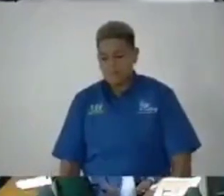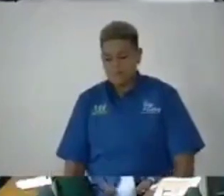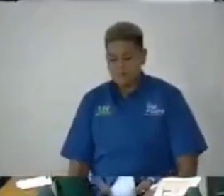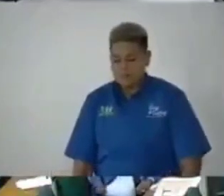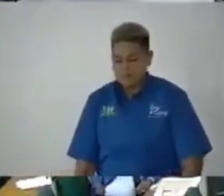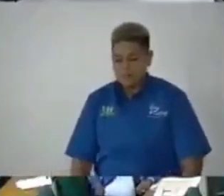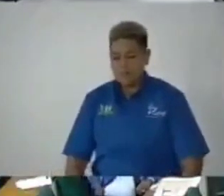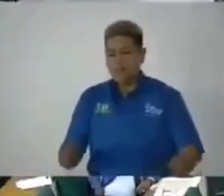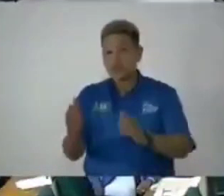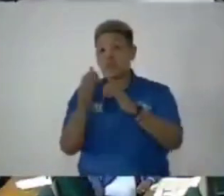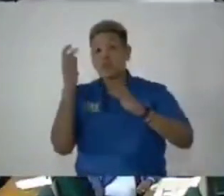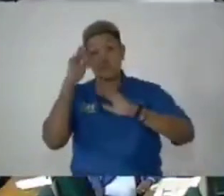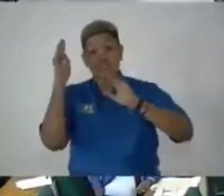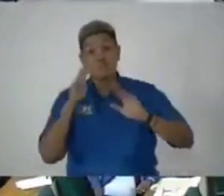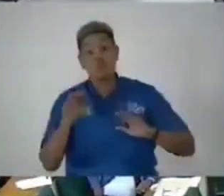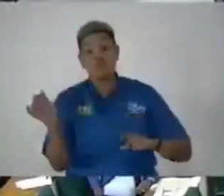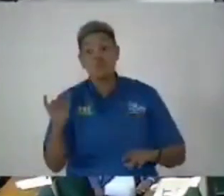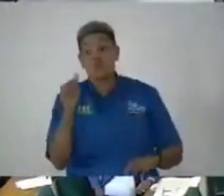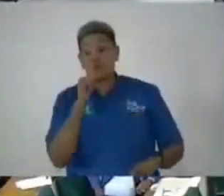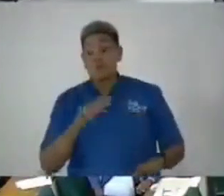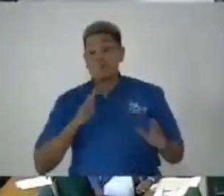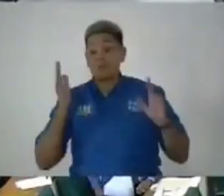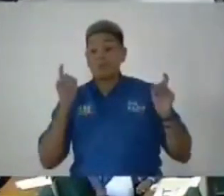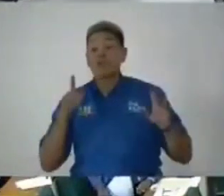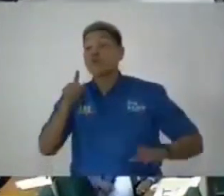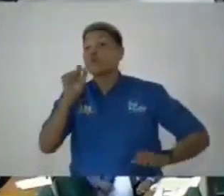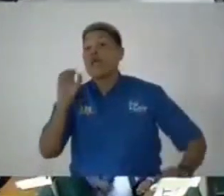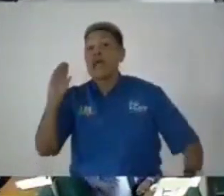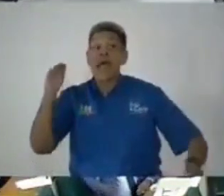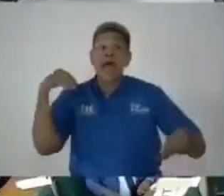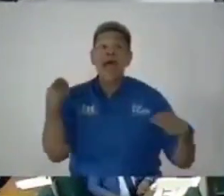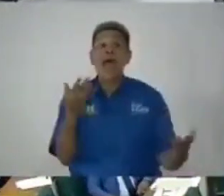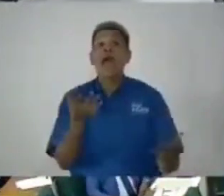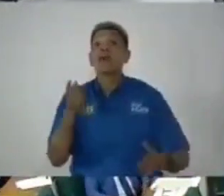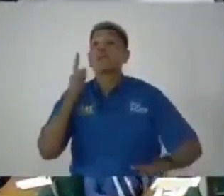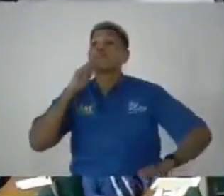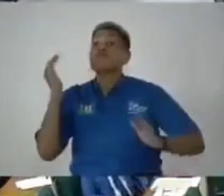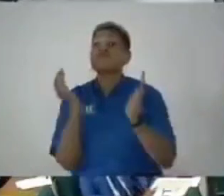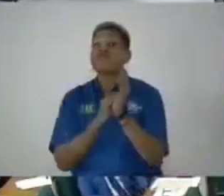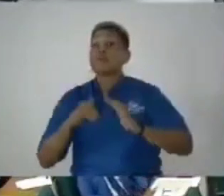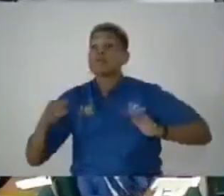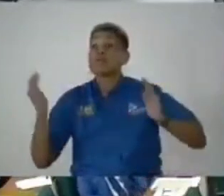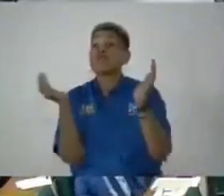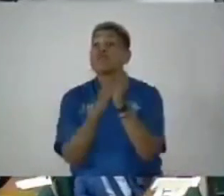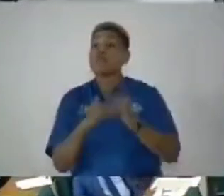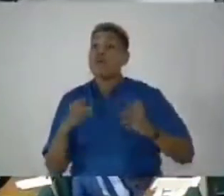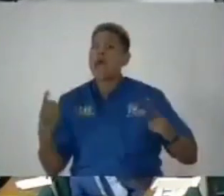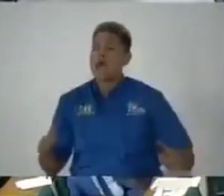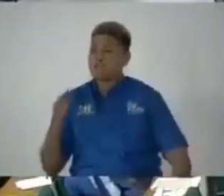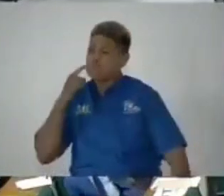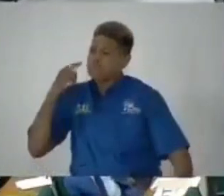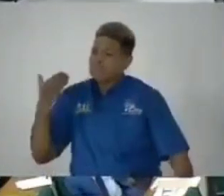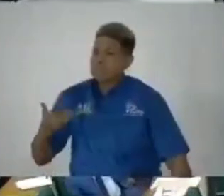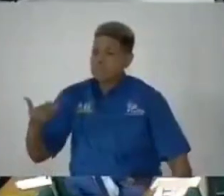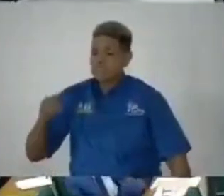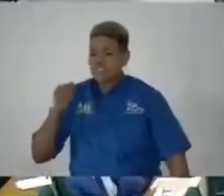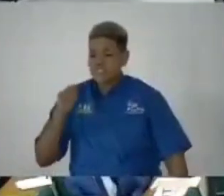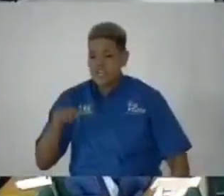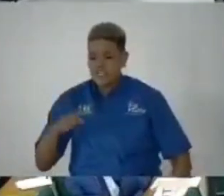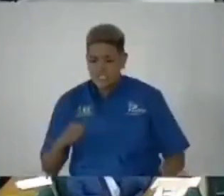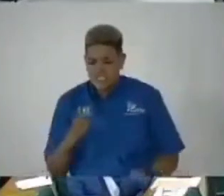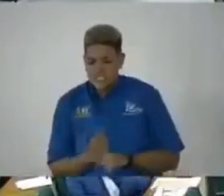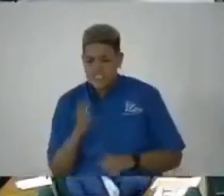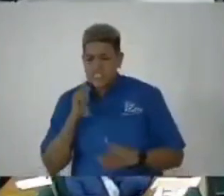And with due respect, Madam Speaker, you can give repeated instances. In January of this year,